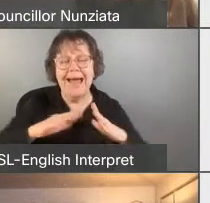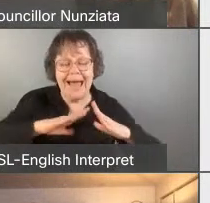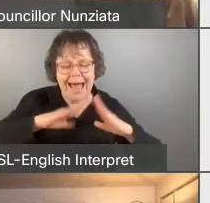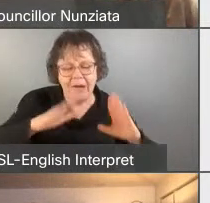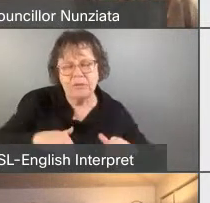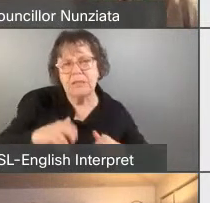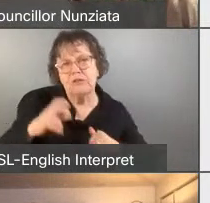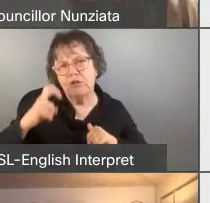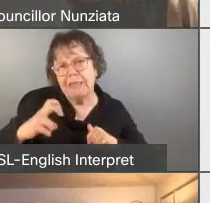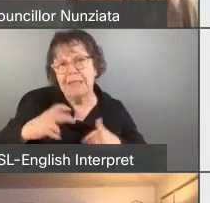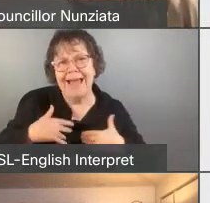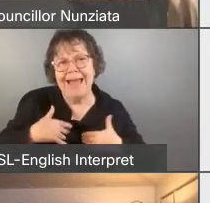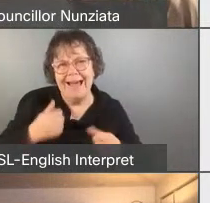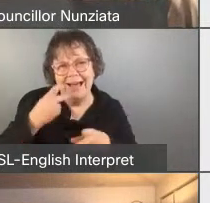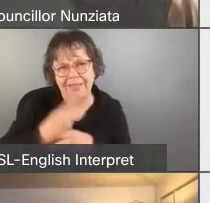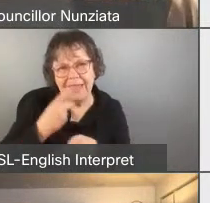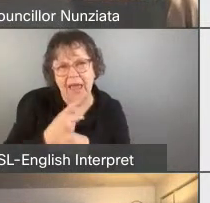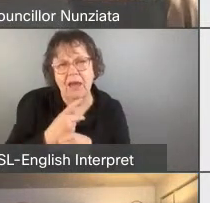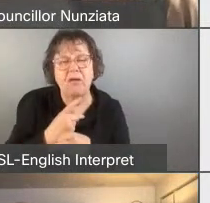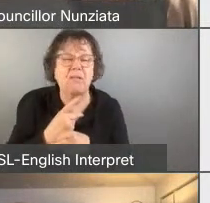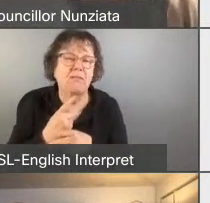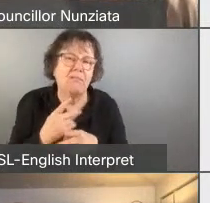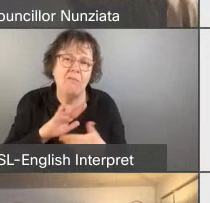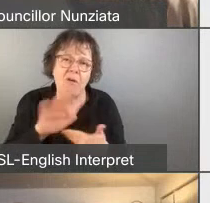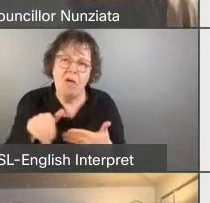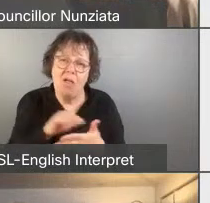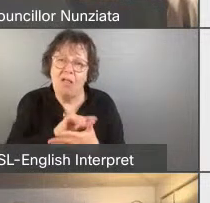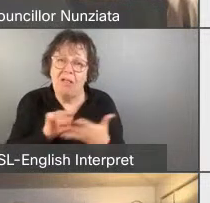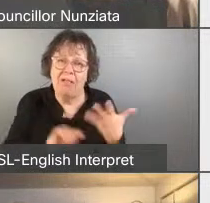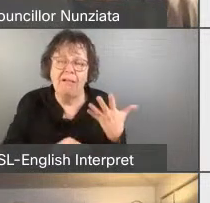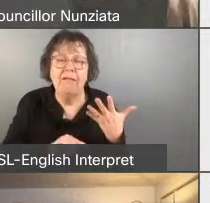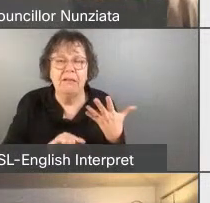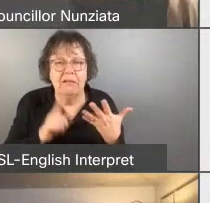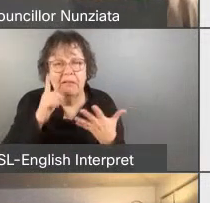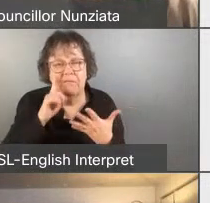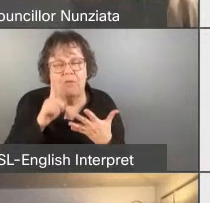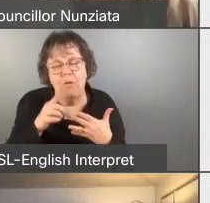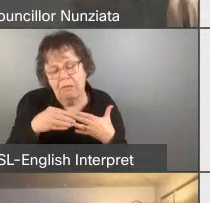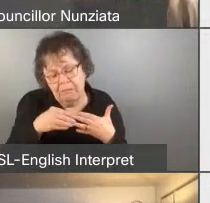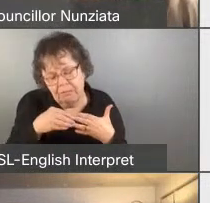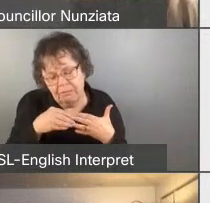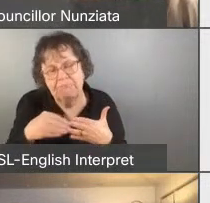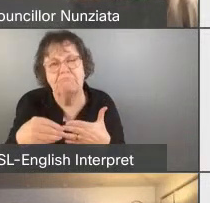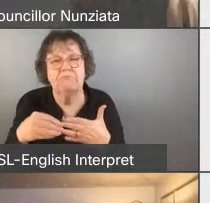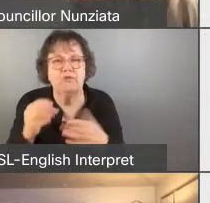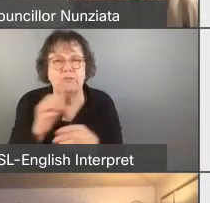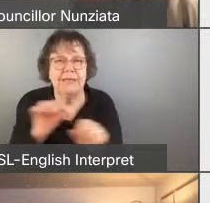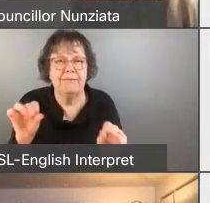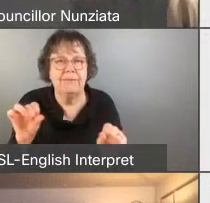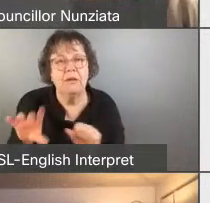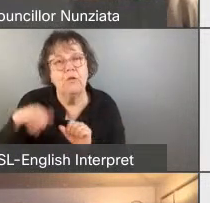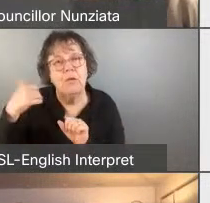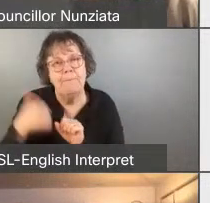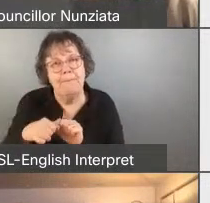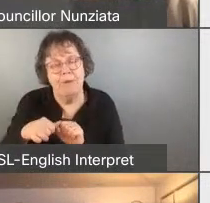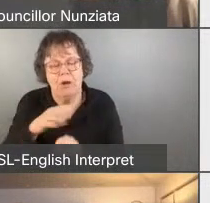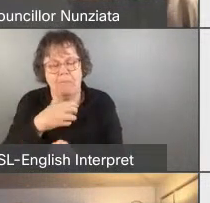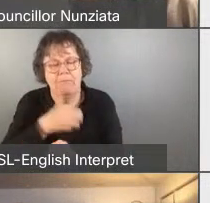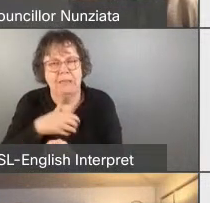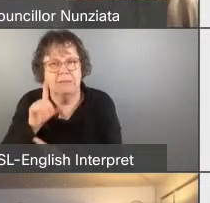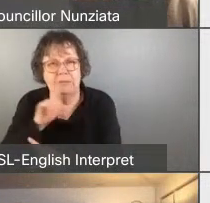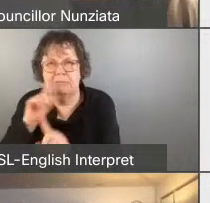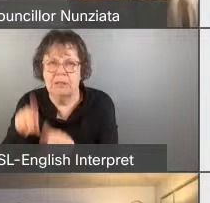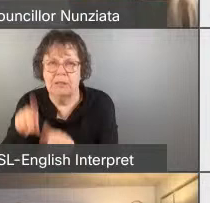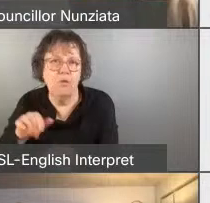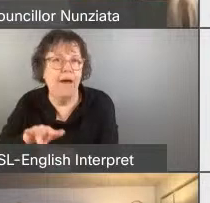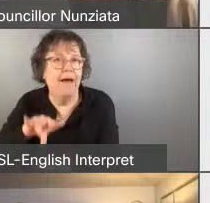care, education, that's the path to safety. It's important to remember that police respond to violent crimes a small percentage